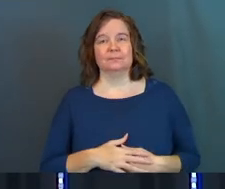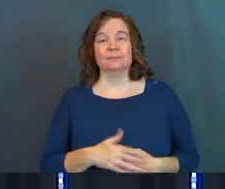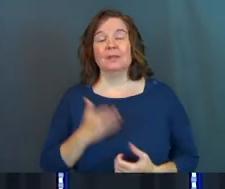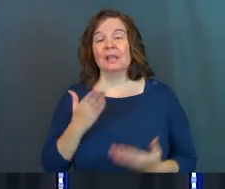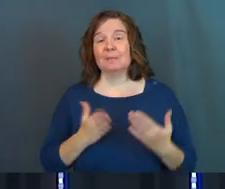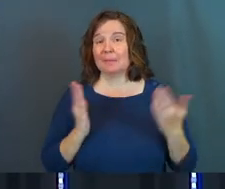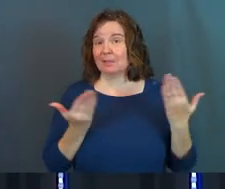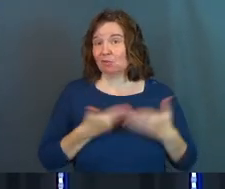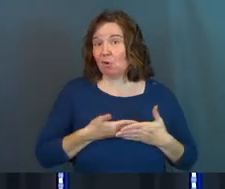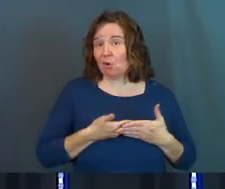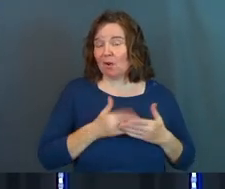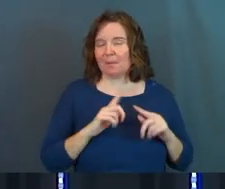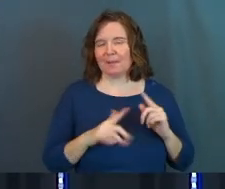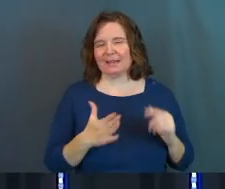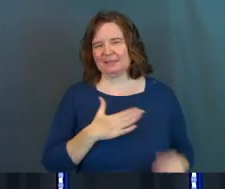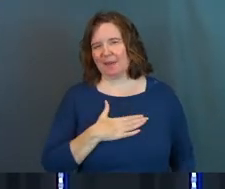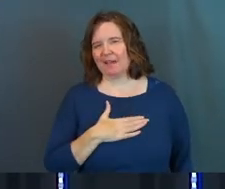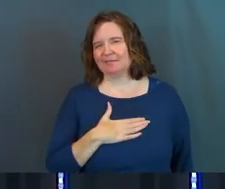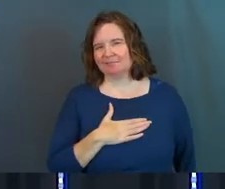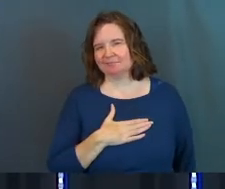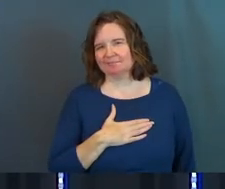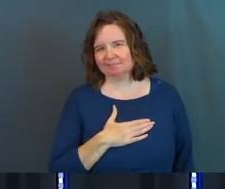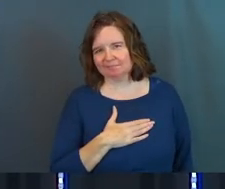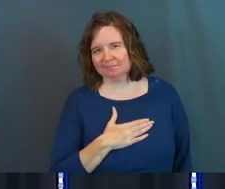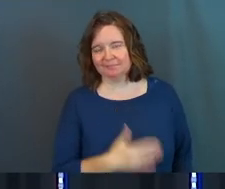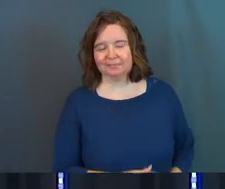It may be dark, but at least it's mine.